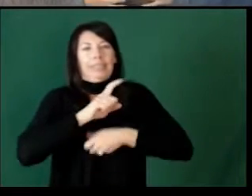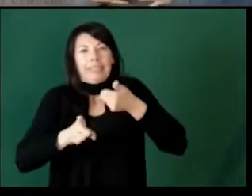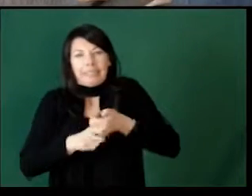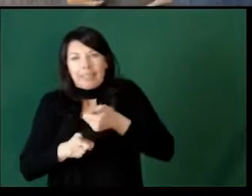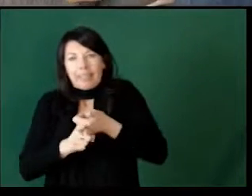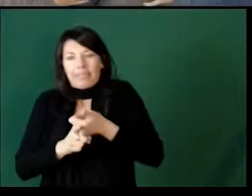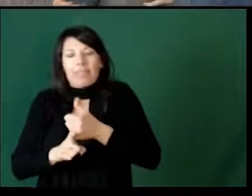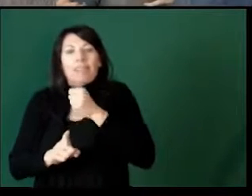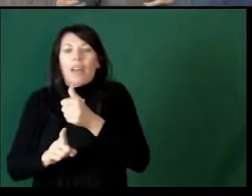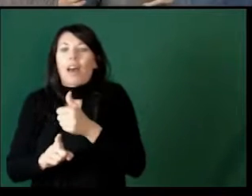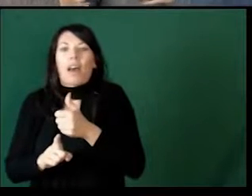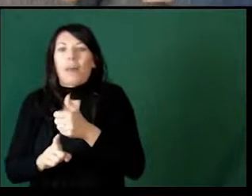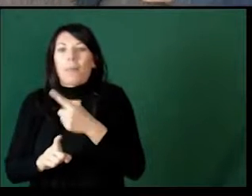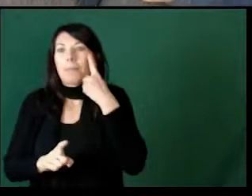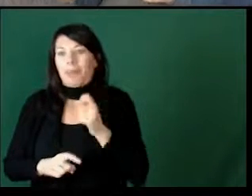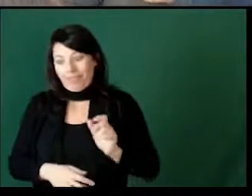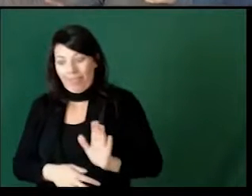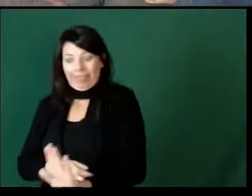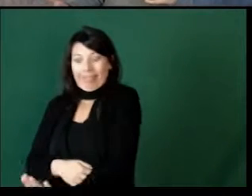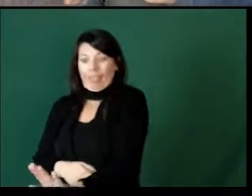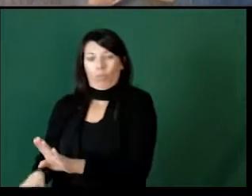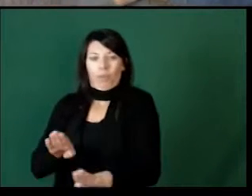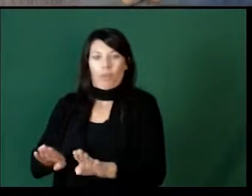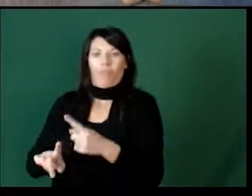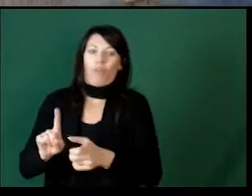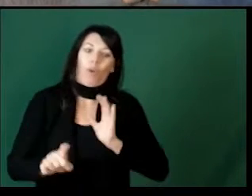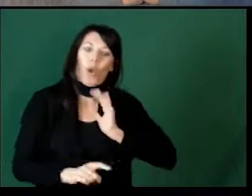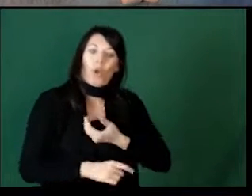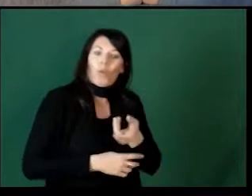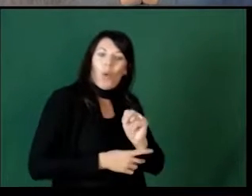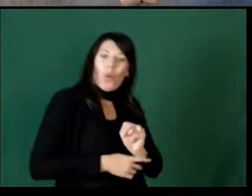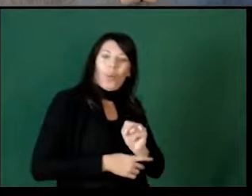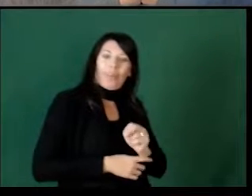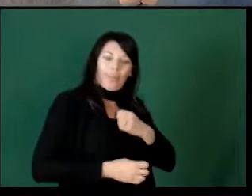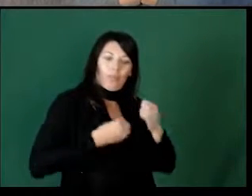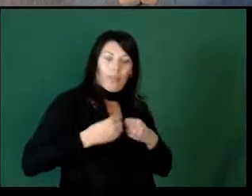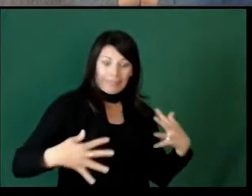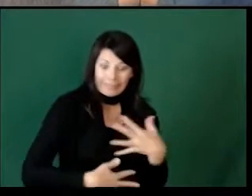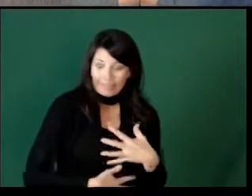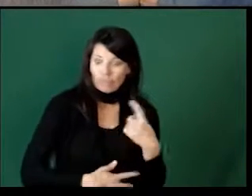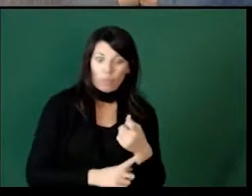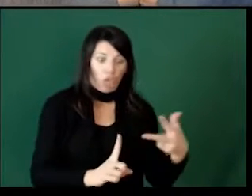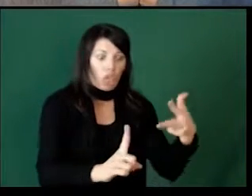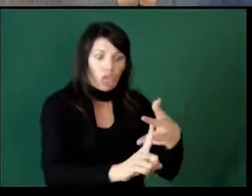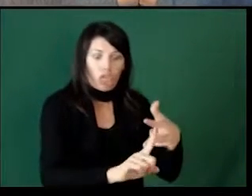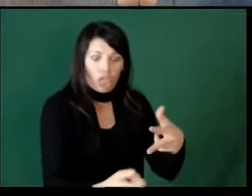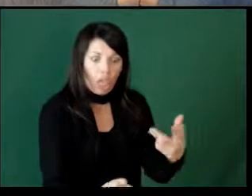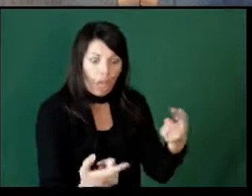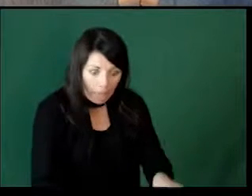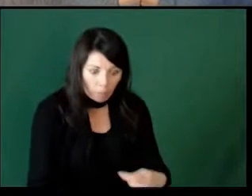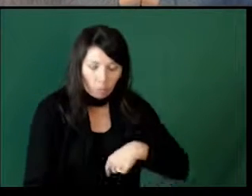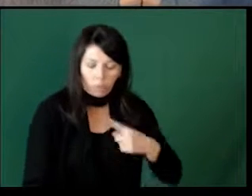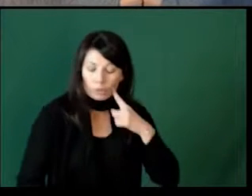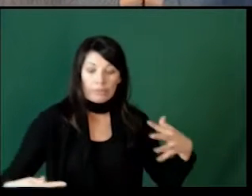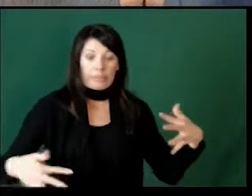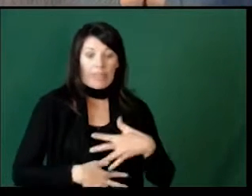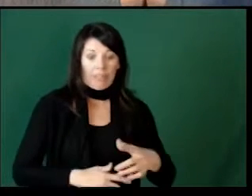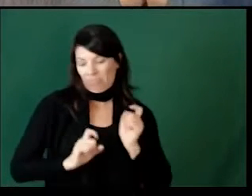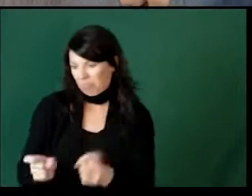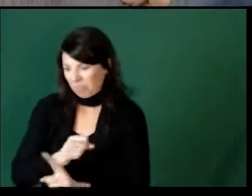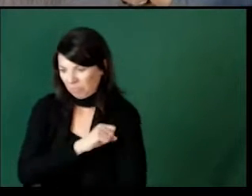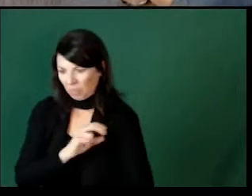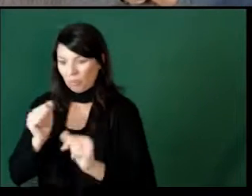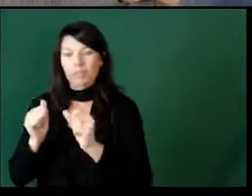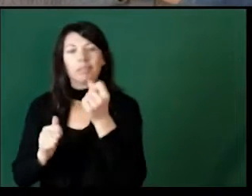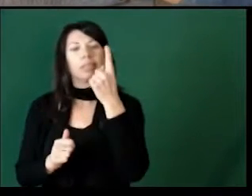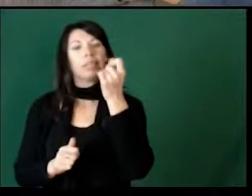necessarily come from the child's behavior. It's coming from our emotion of being fearful that something was going to happen. So